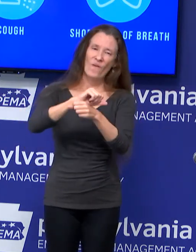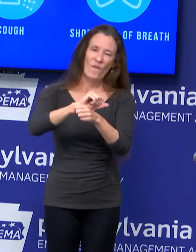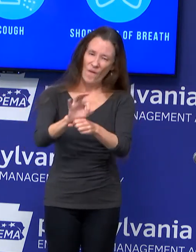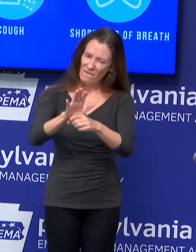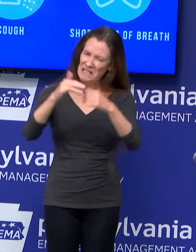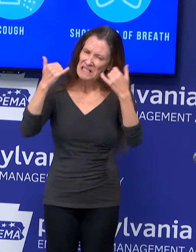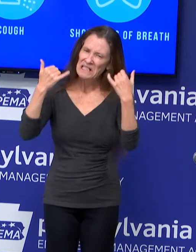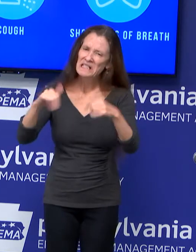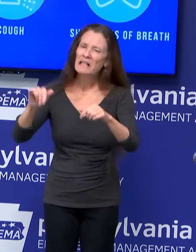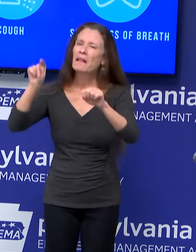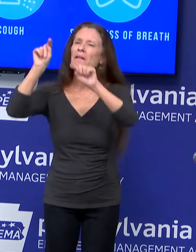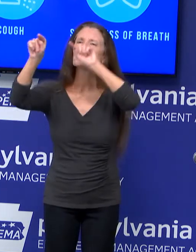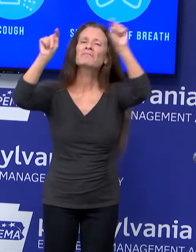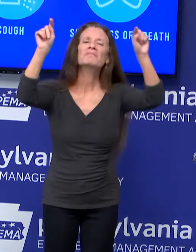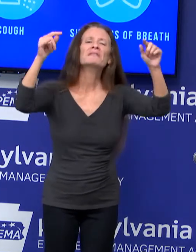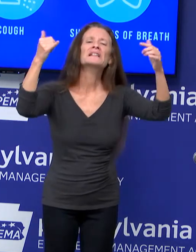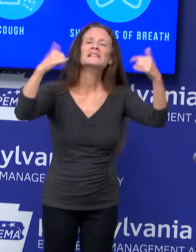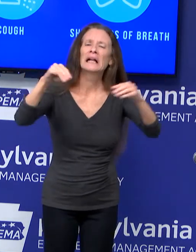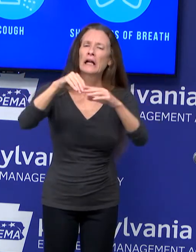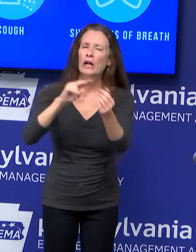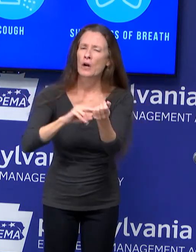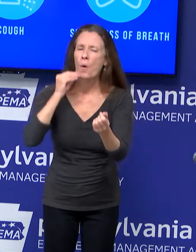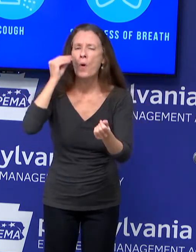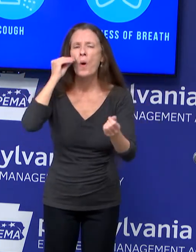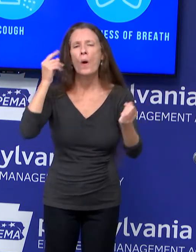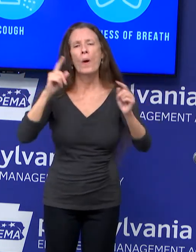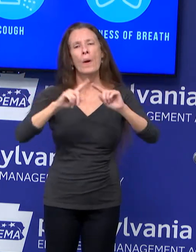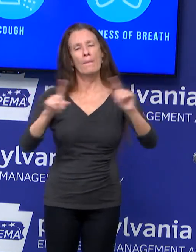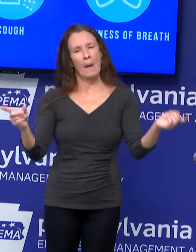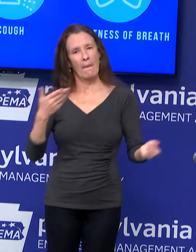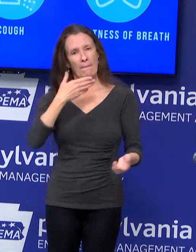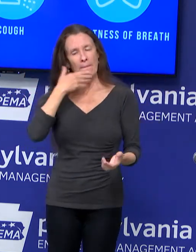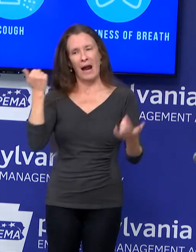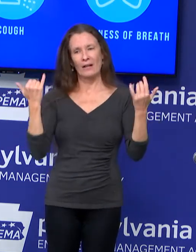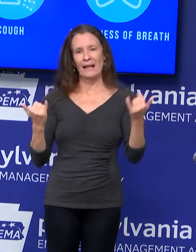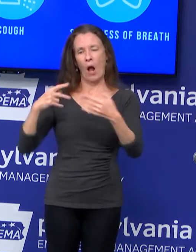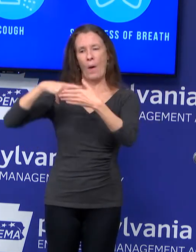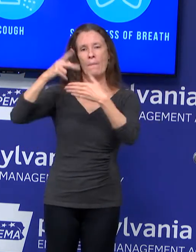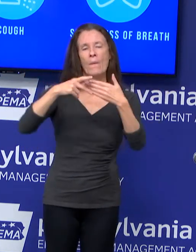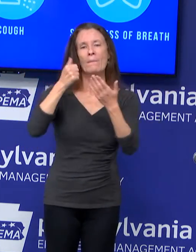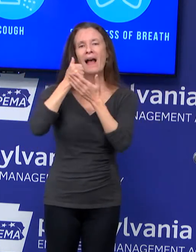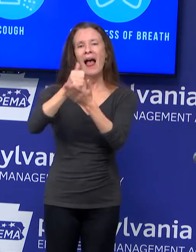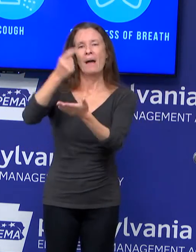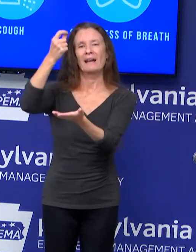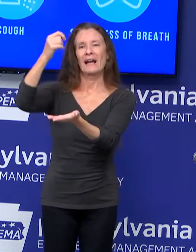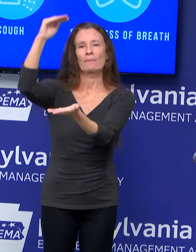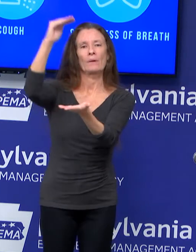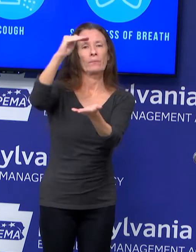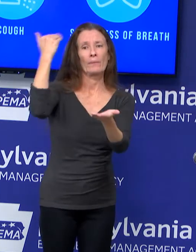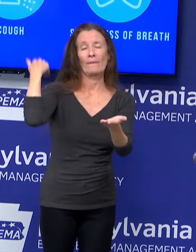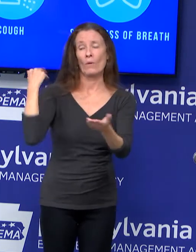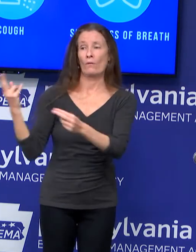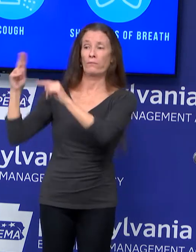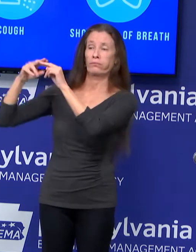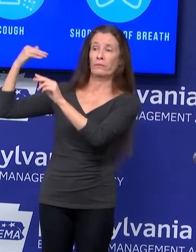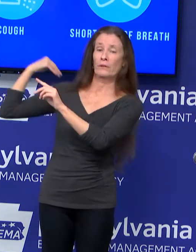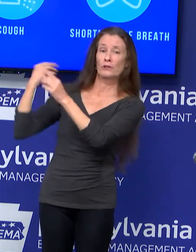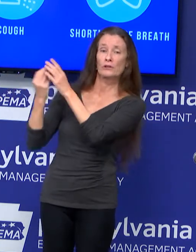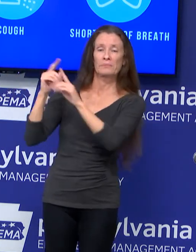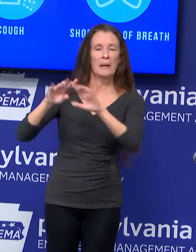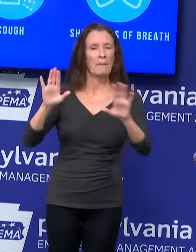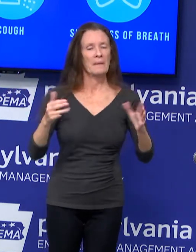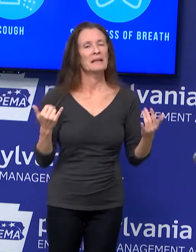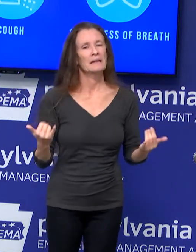correlated with the prevalence of COVID-19 in the counties and communities where they're located. But they have gone a long way